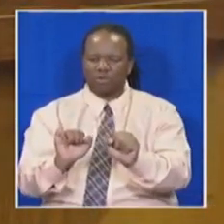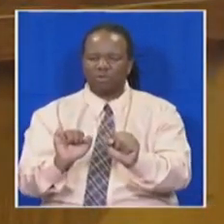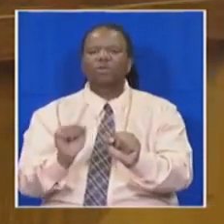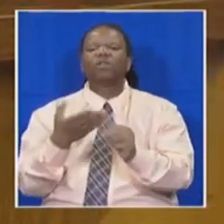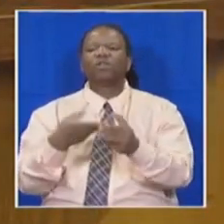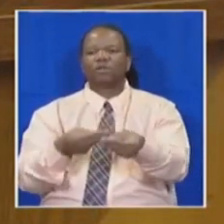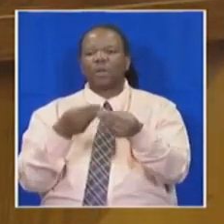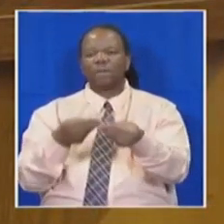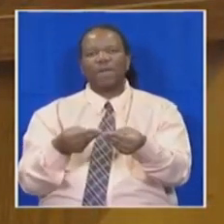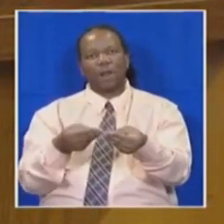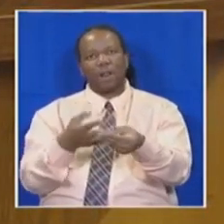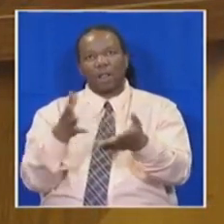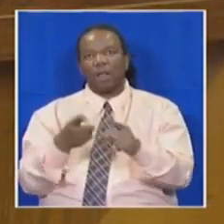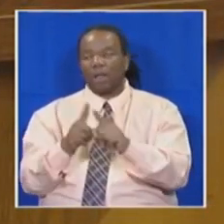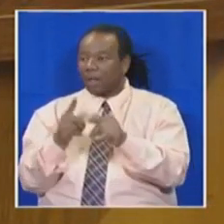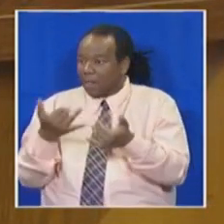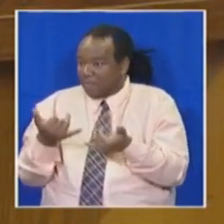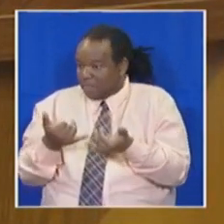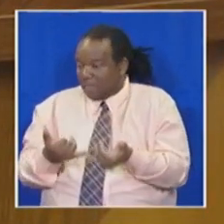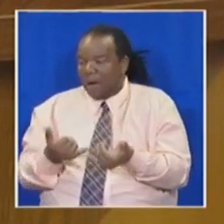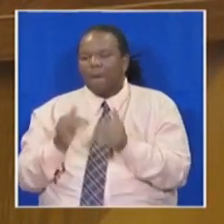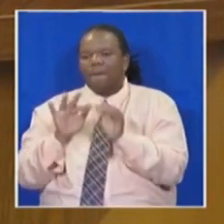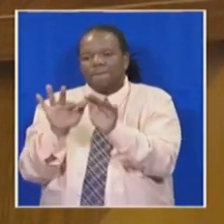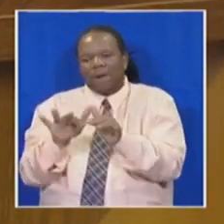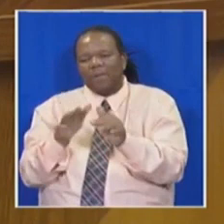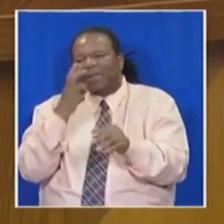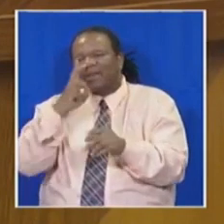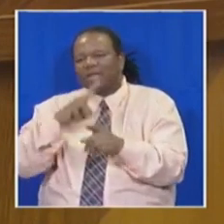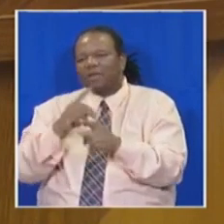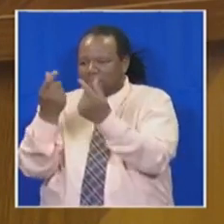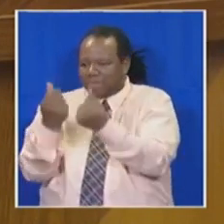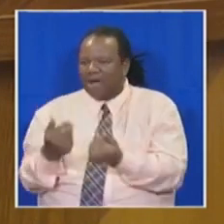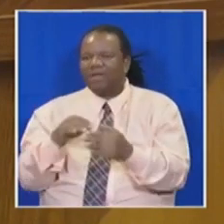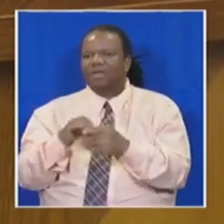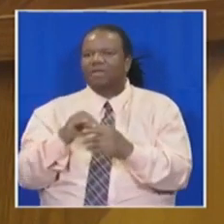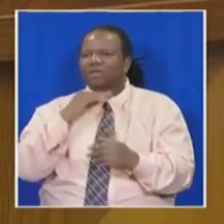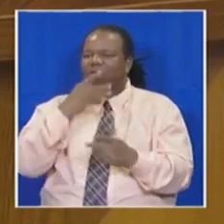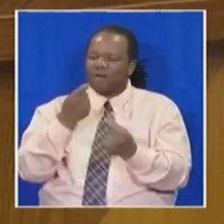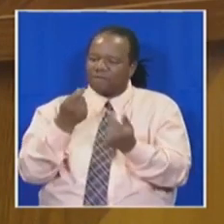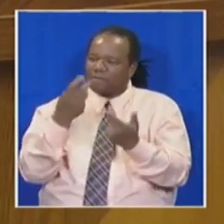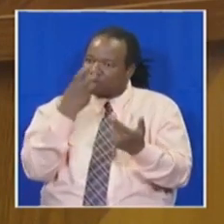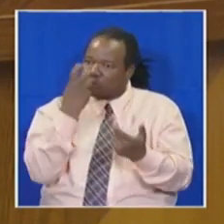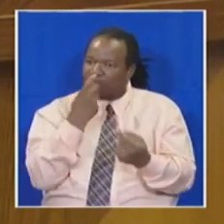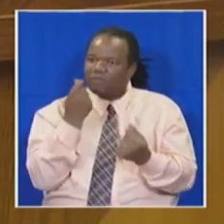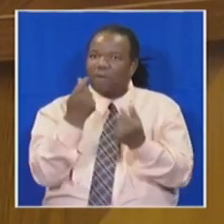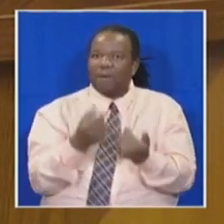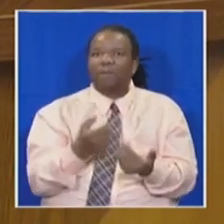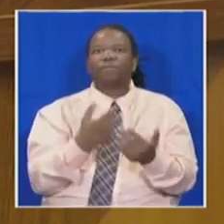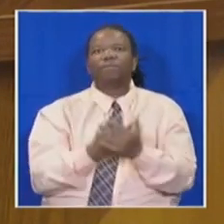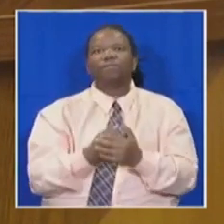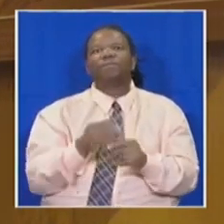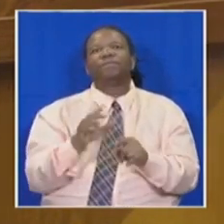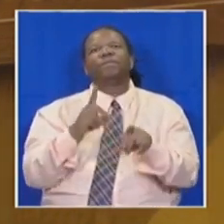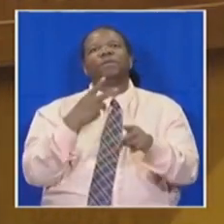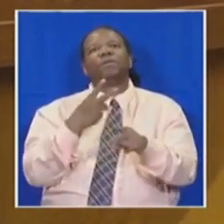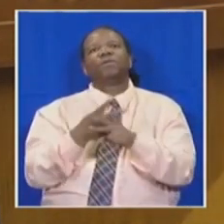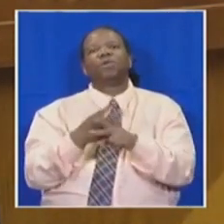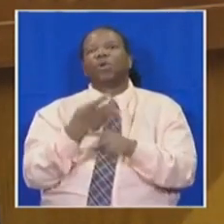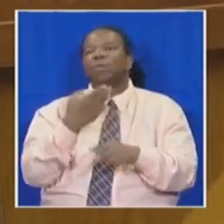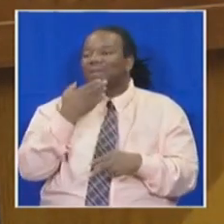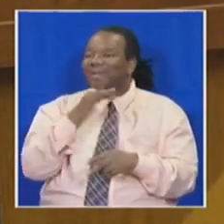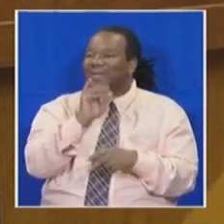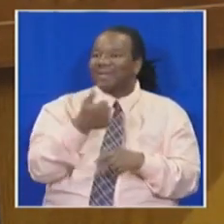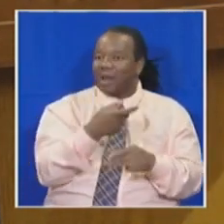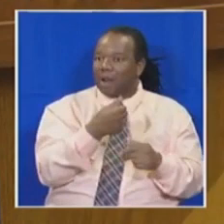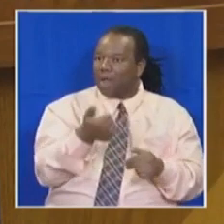So while Parliament will now need additional resources and additional time to correct yet another ANC error, land restitution